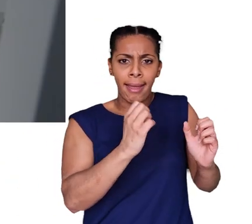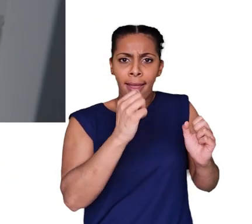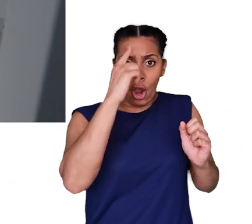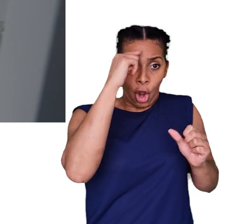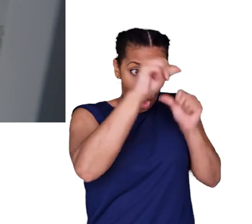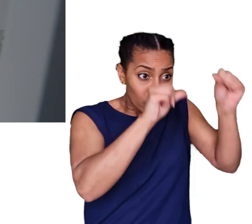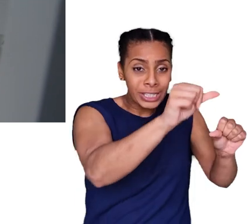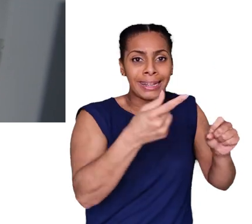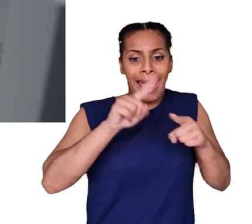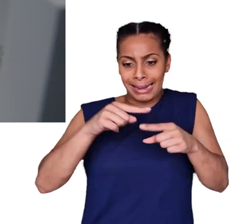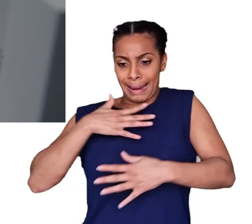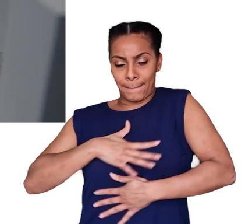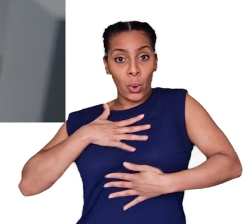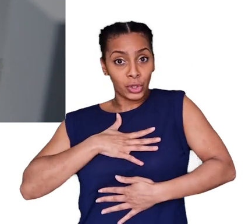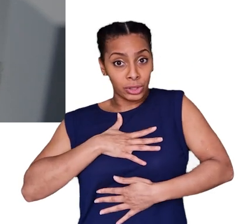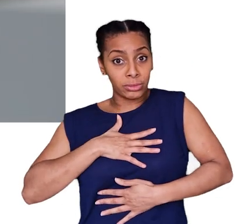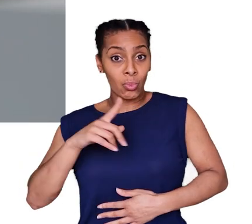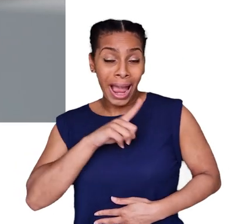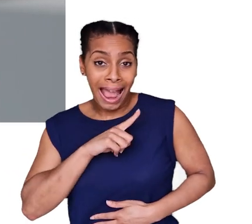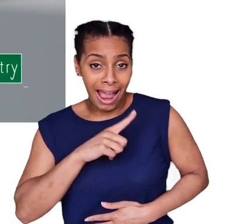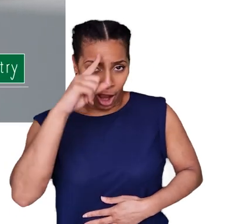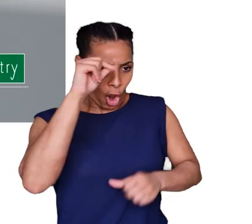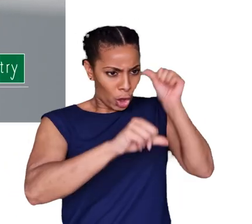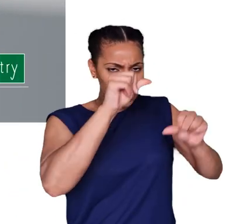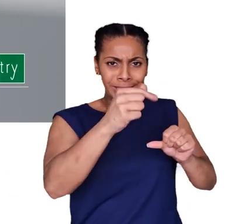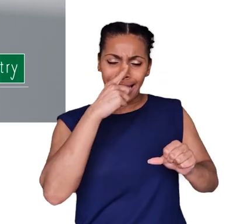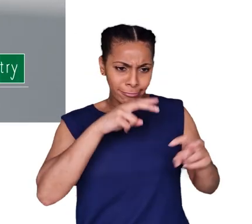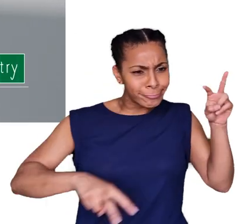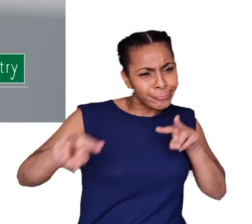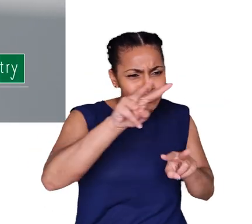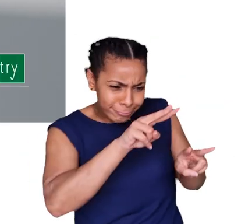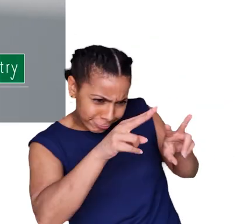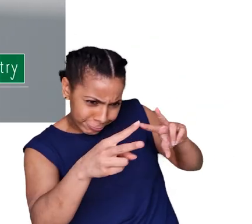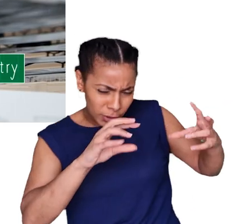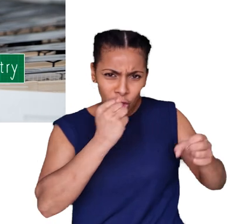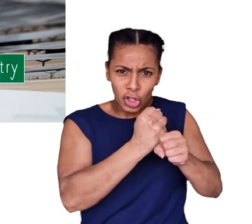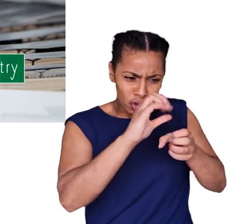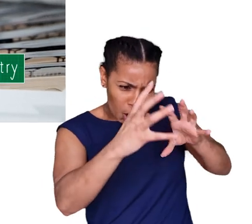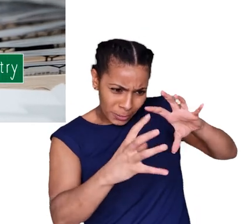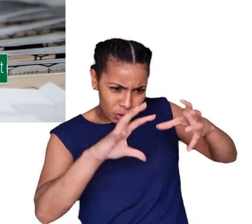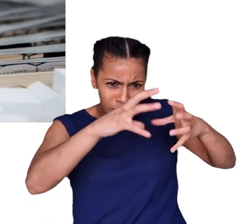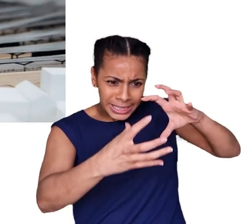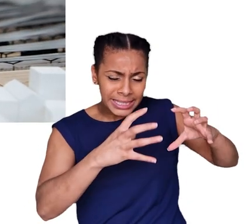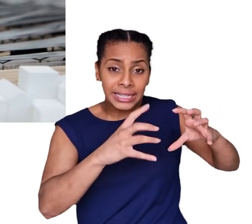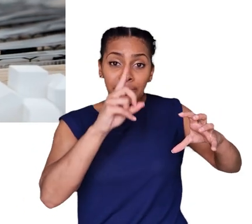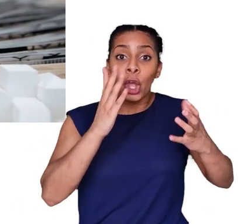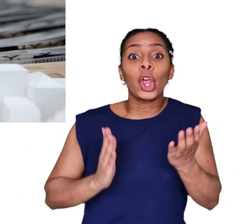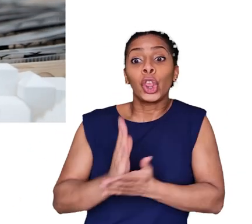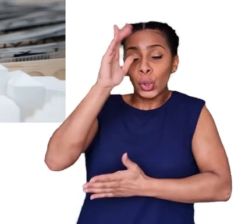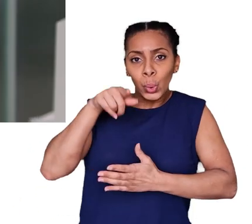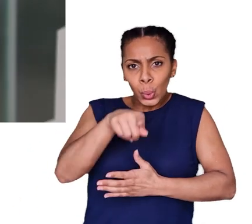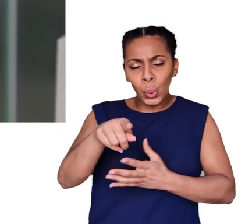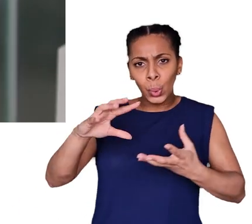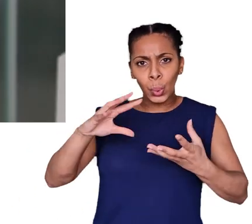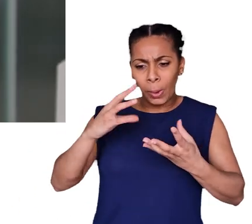emotion. That's because logically you can walk around and you can see exactly the geometry, but emotionally, through the materials